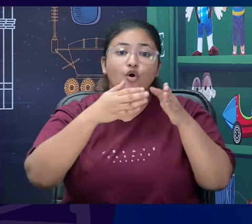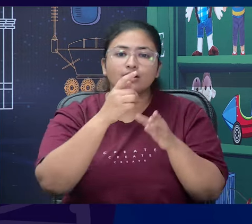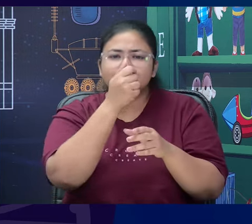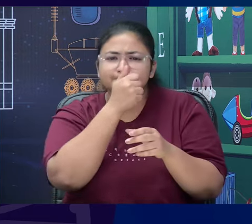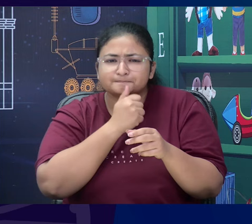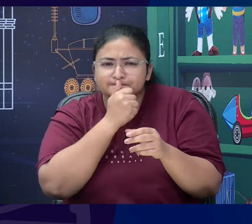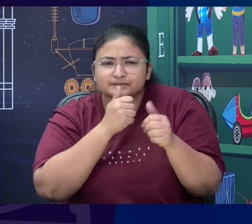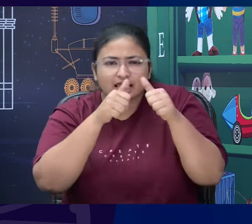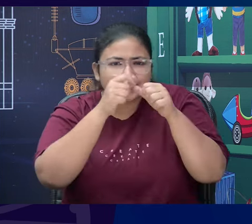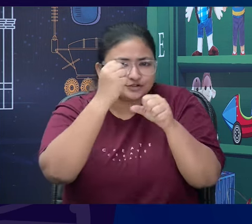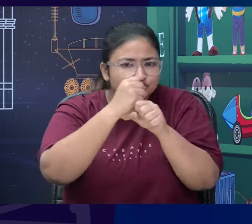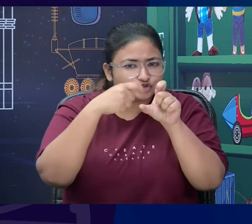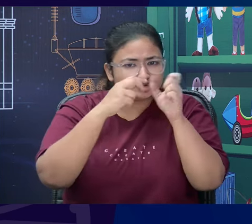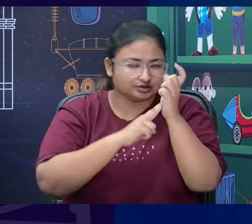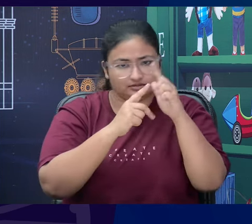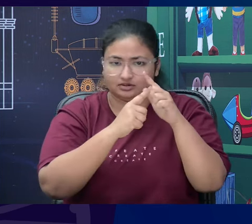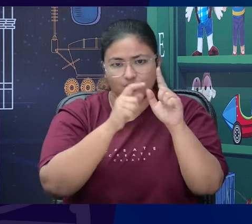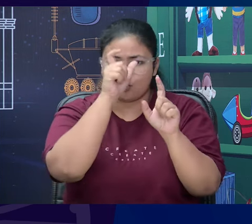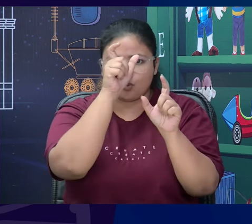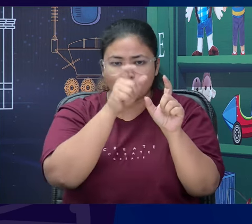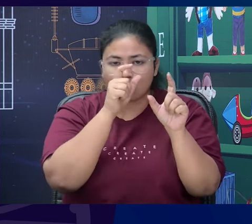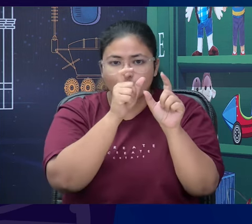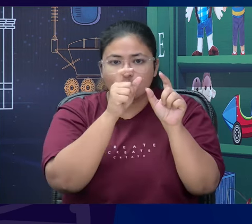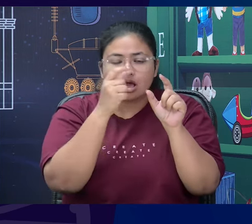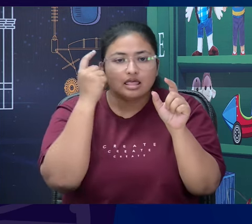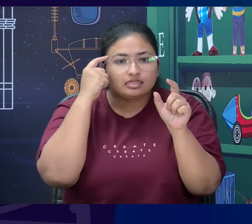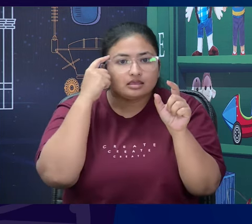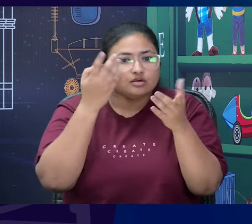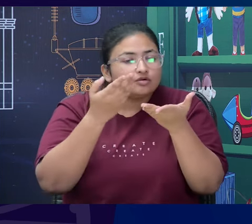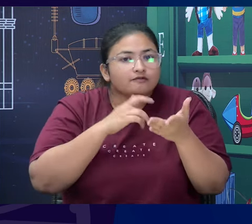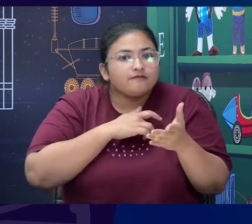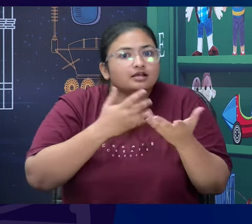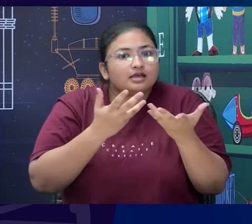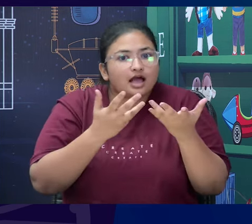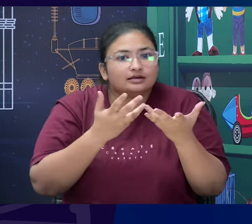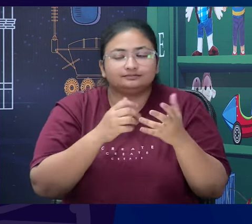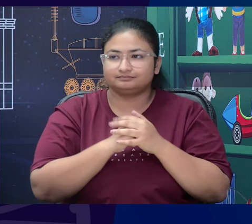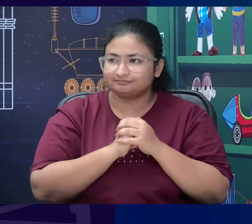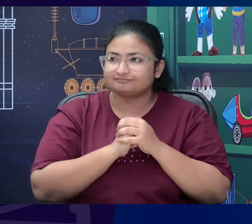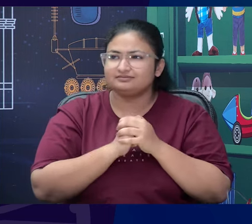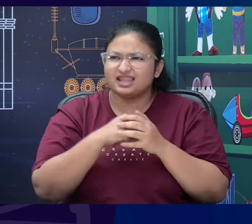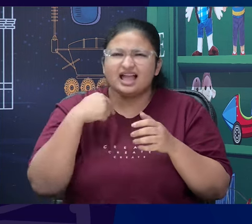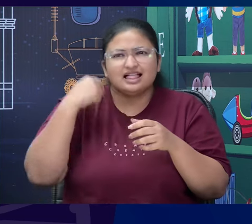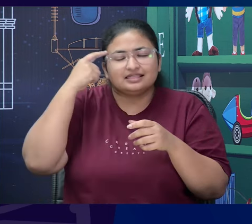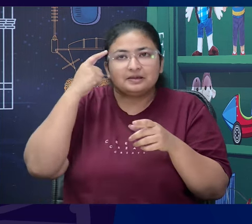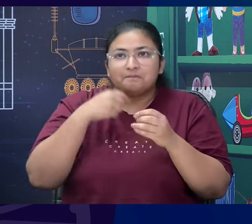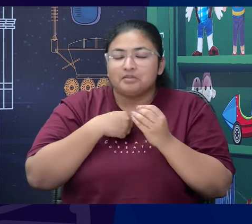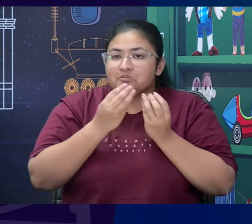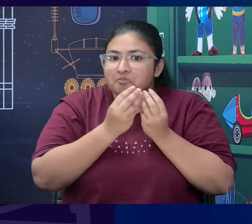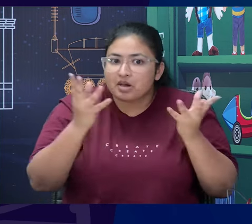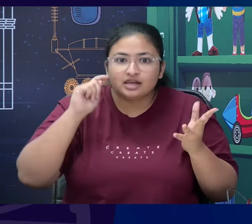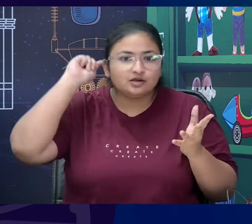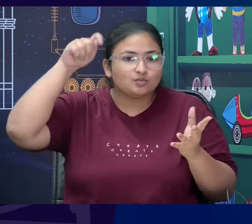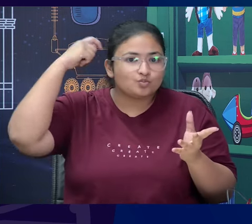So, ma'am if I can answer this question if we talk about secret agents we have seen so many